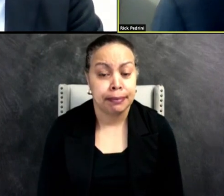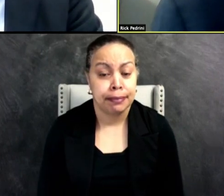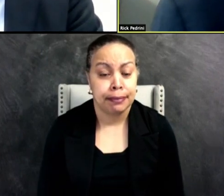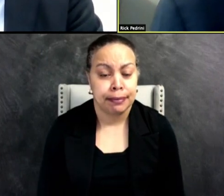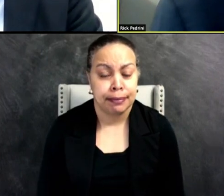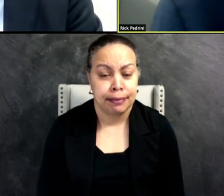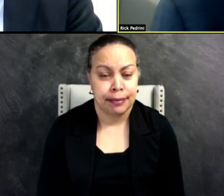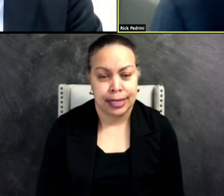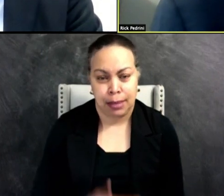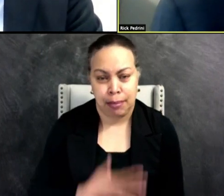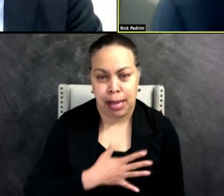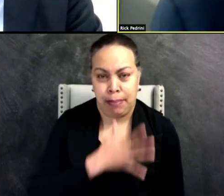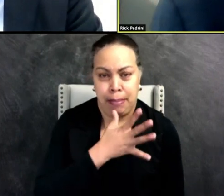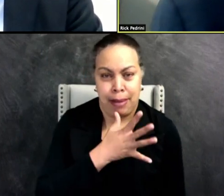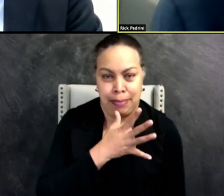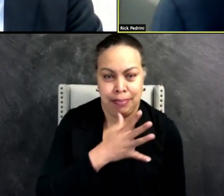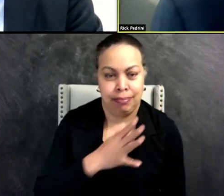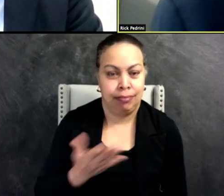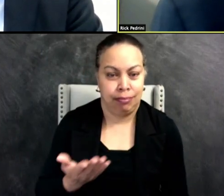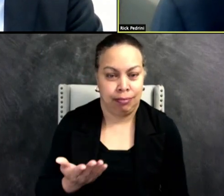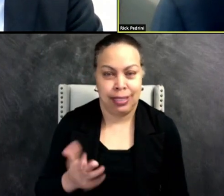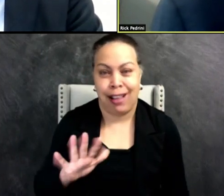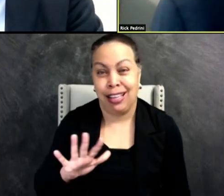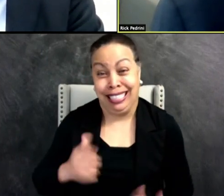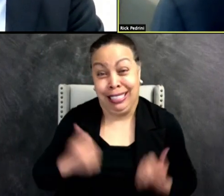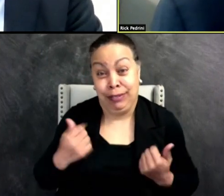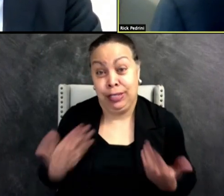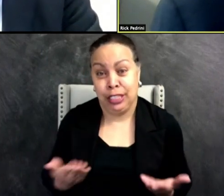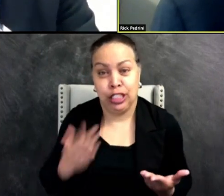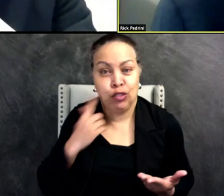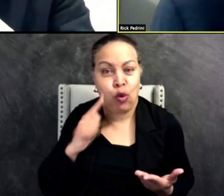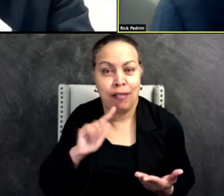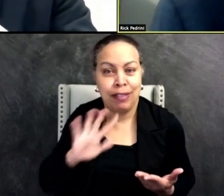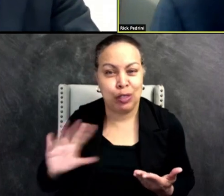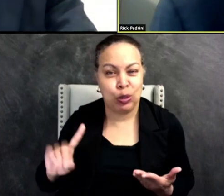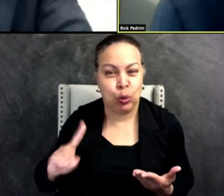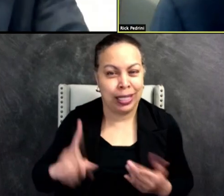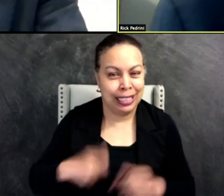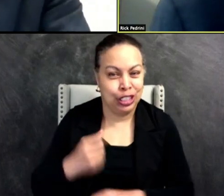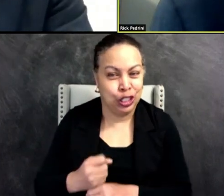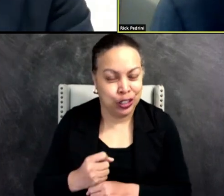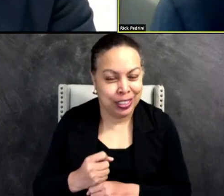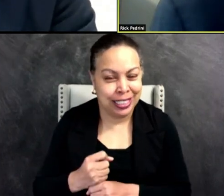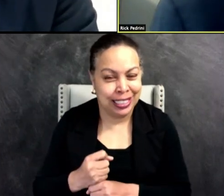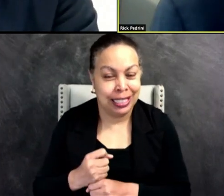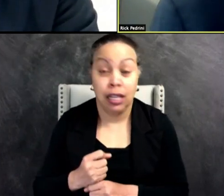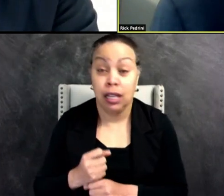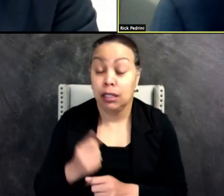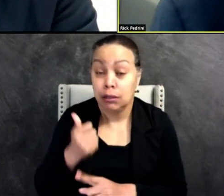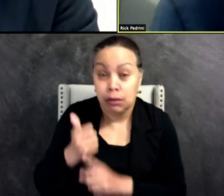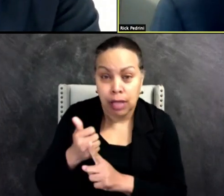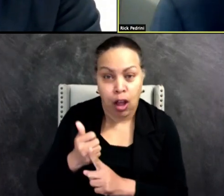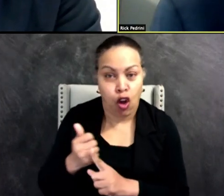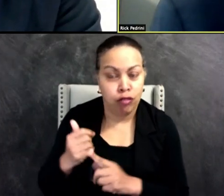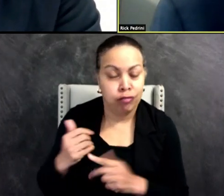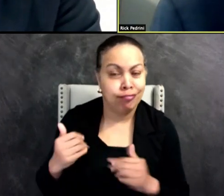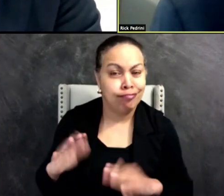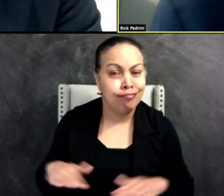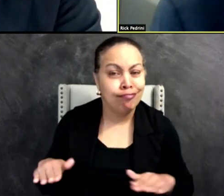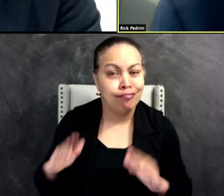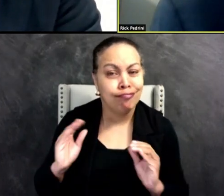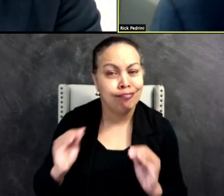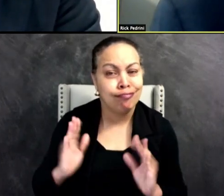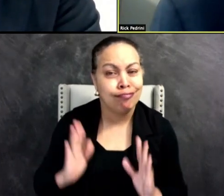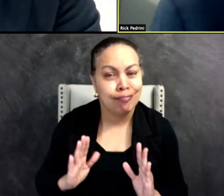My mother, who's a 51 year resident here with an impeccable reputation as an early childhood, as an early childhood